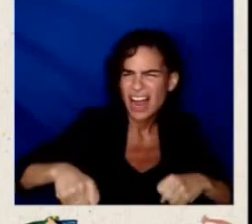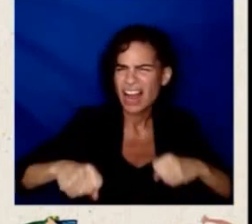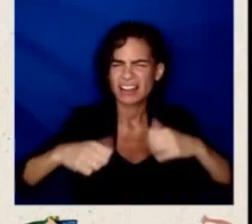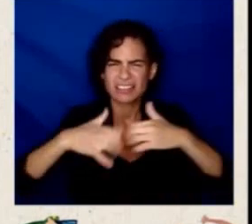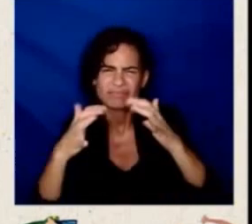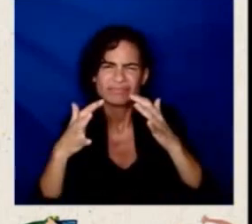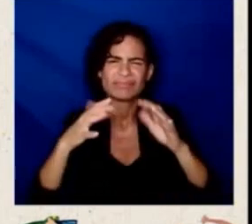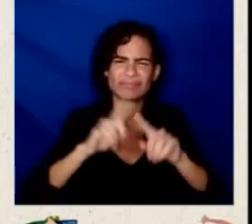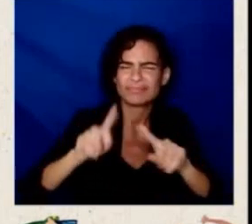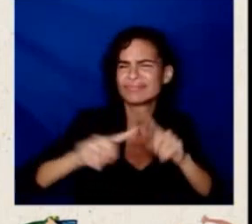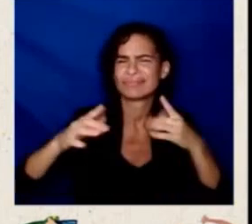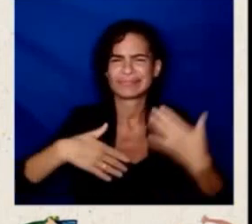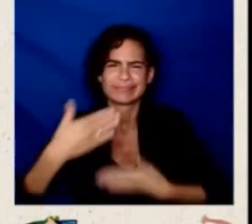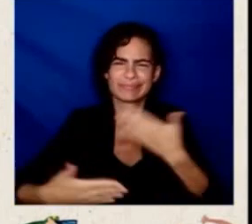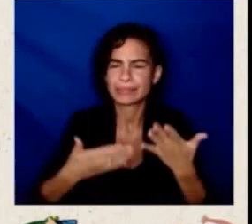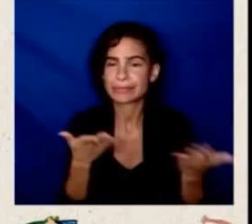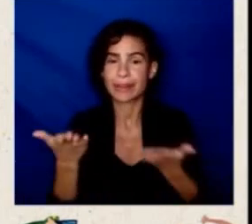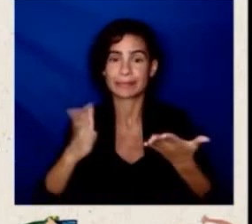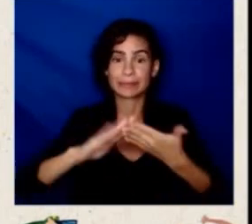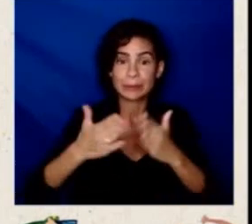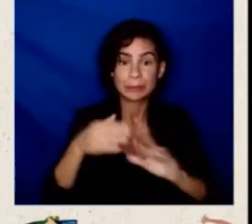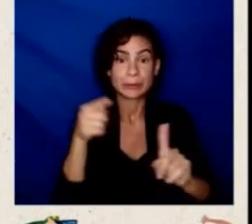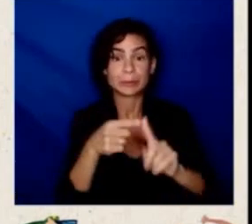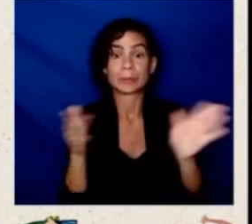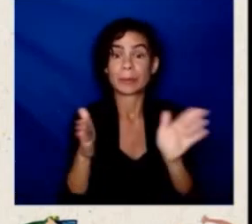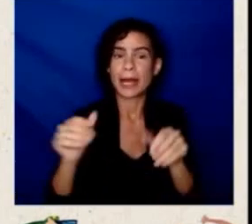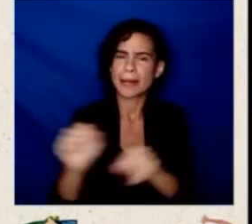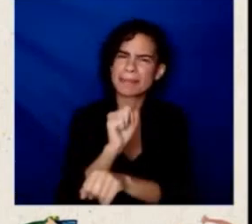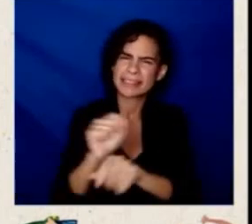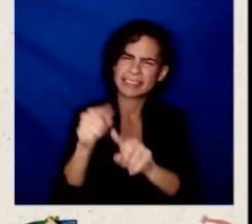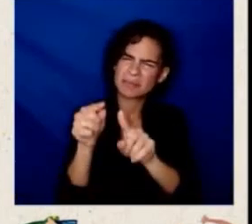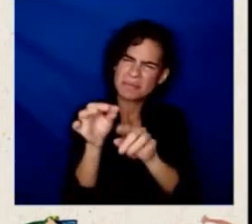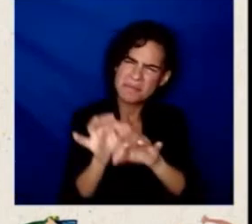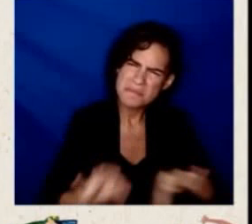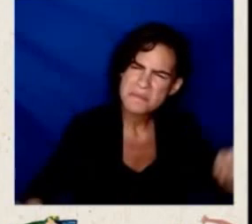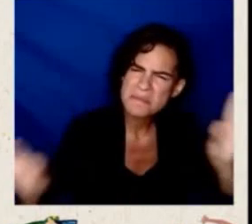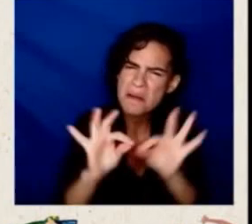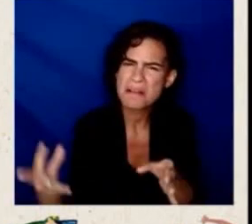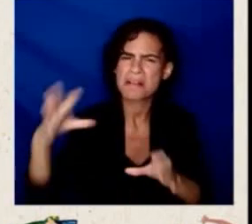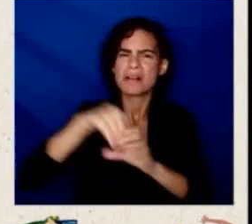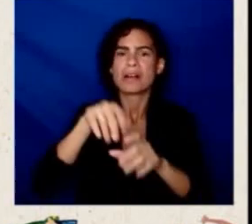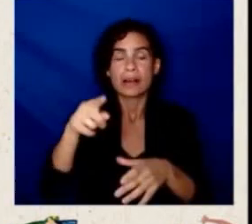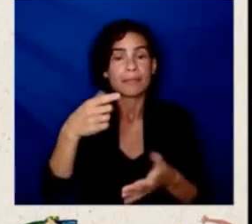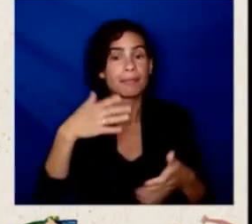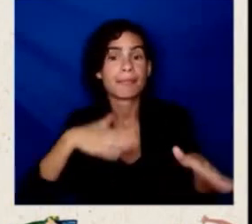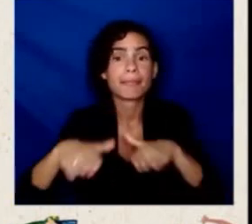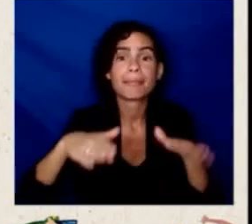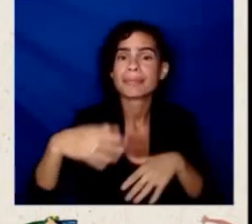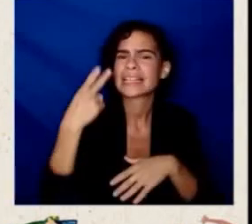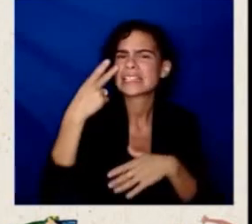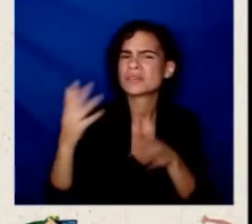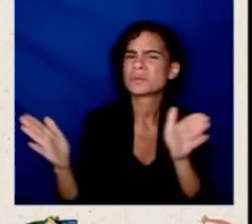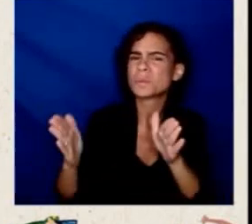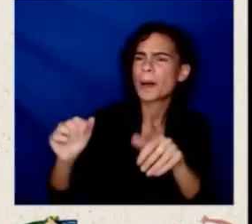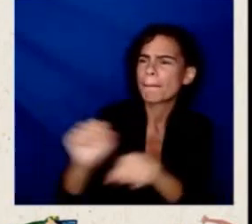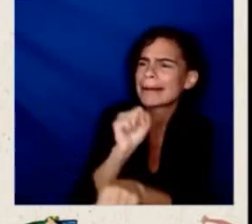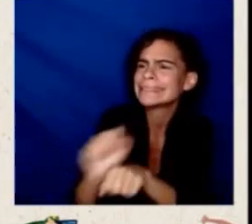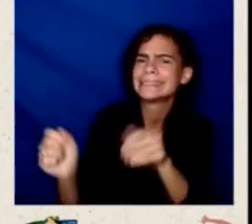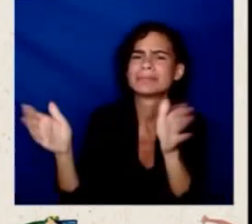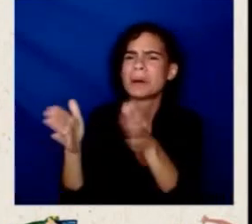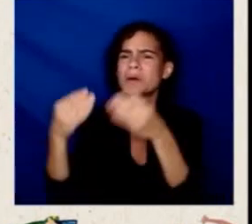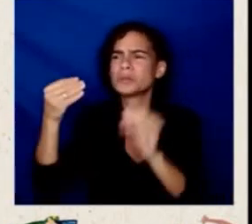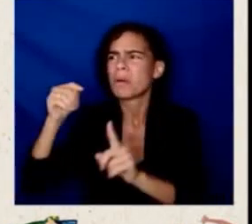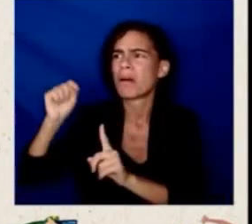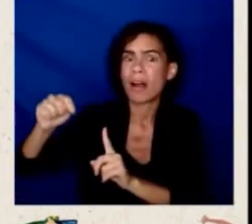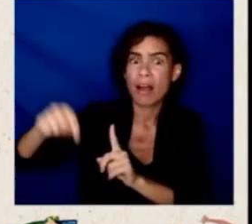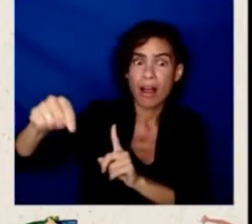But small businesses in particular, they define our main streets, they create communities, they create these local jobs, they hire locally. And I think being a